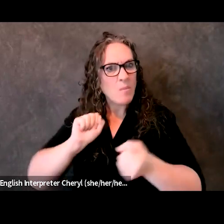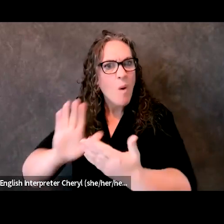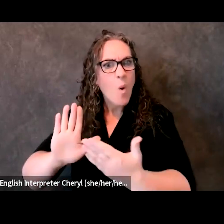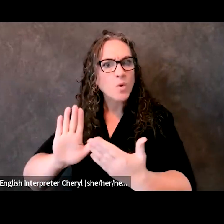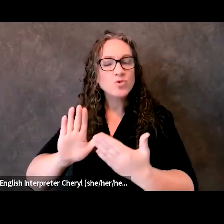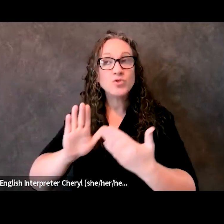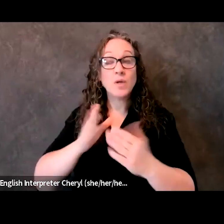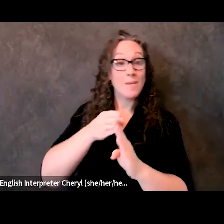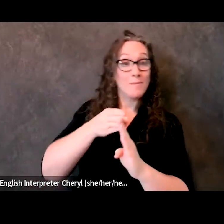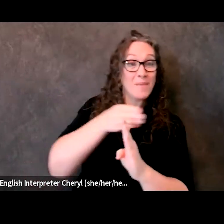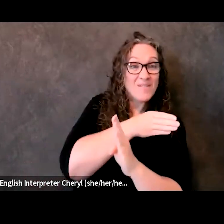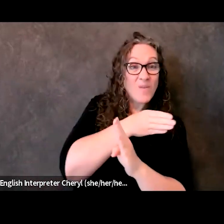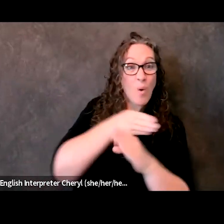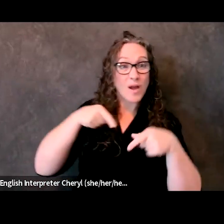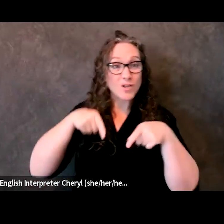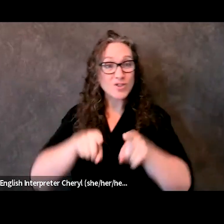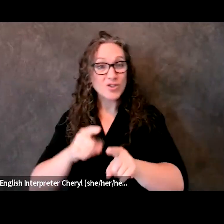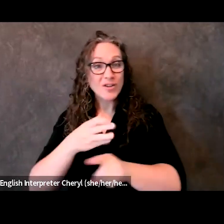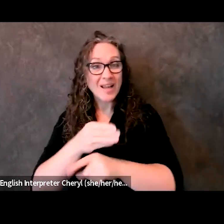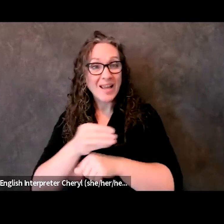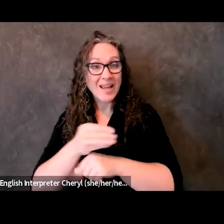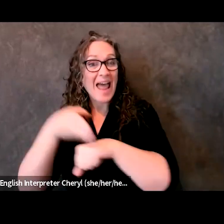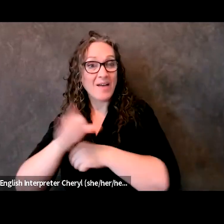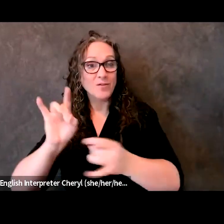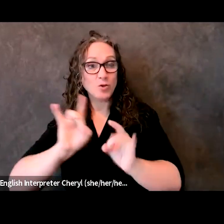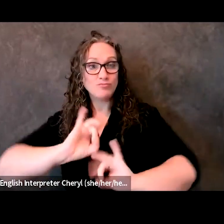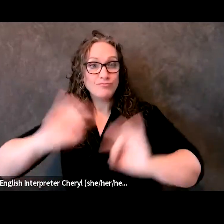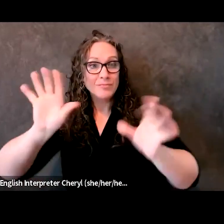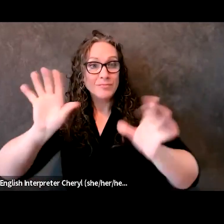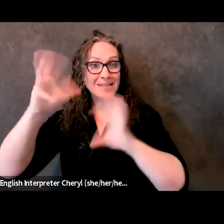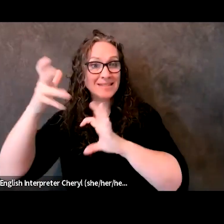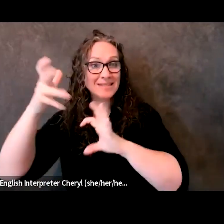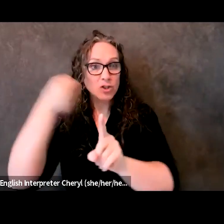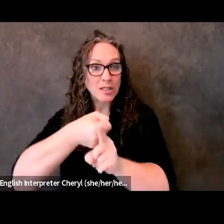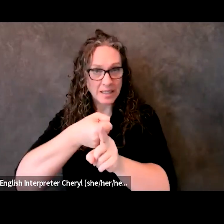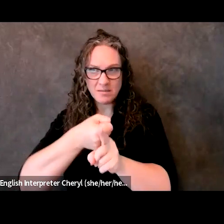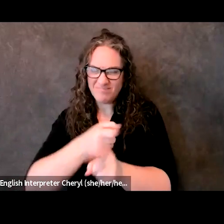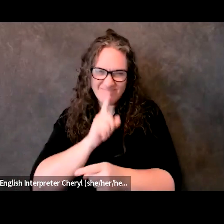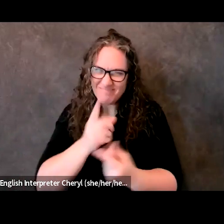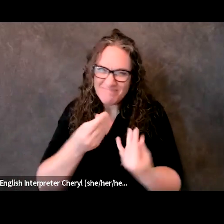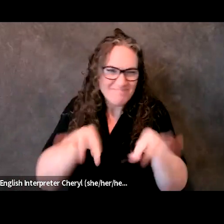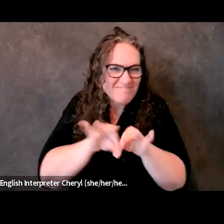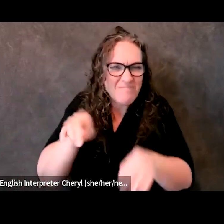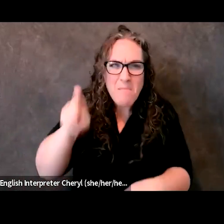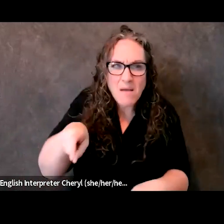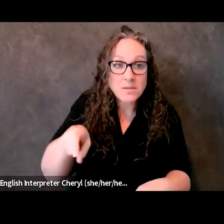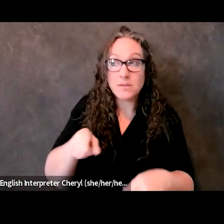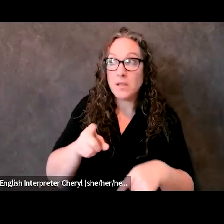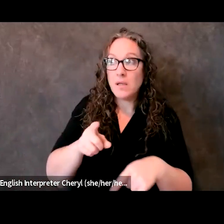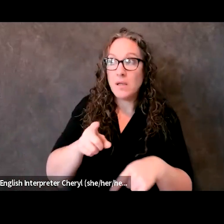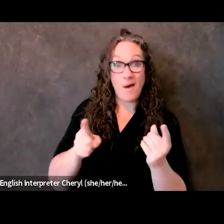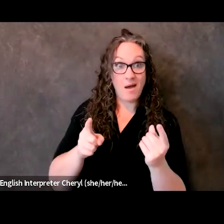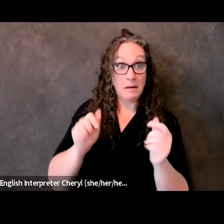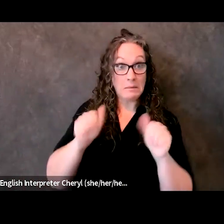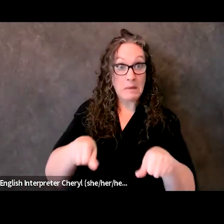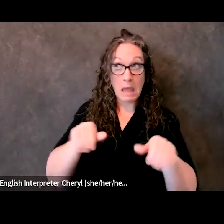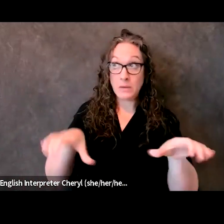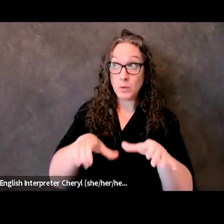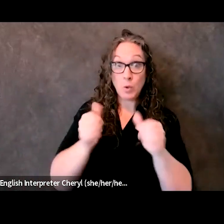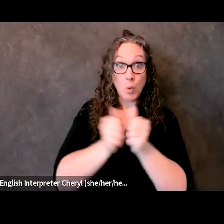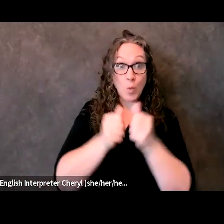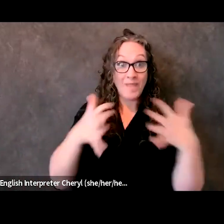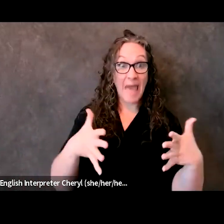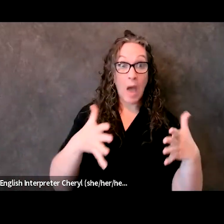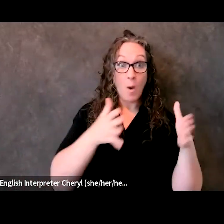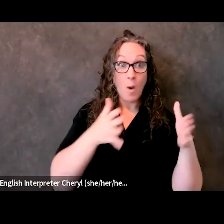and after disasters is essential, but it doesn't happen without proper planning. And that's what we're going to